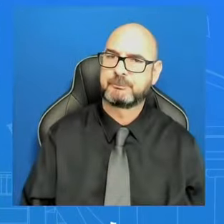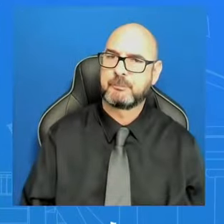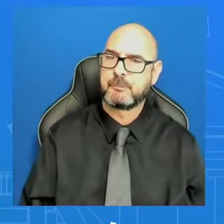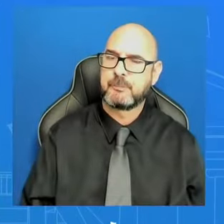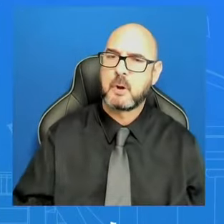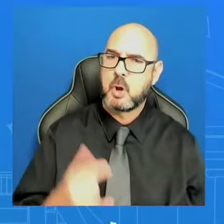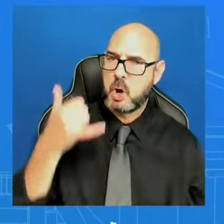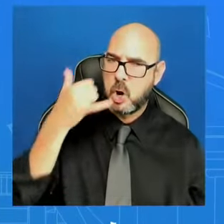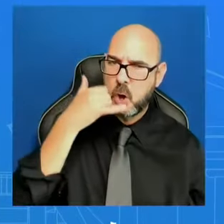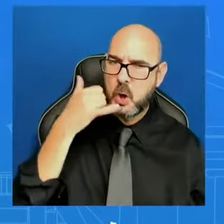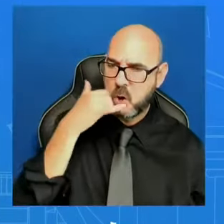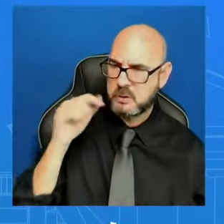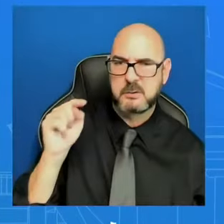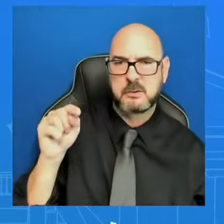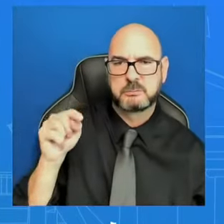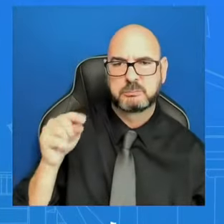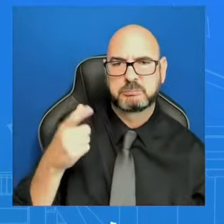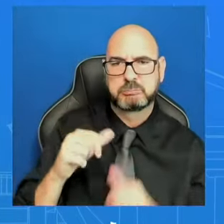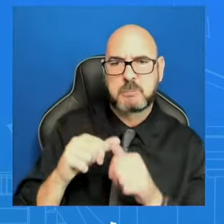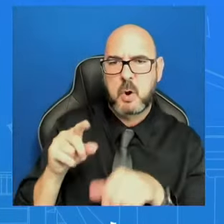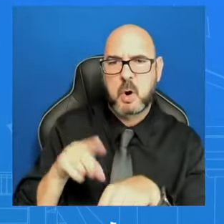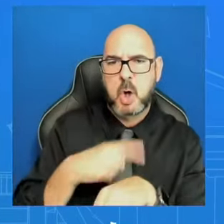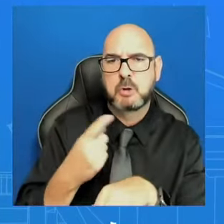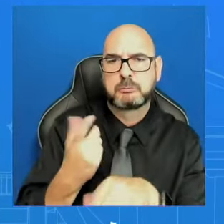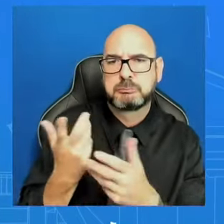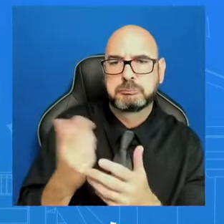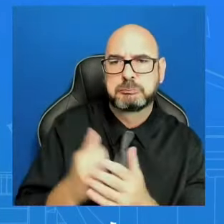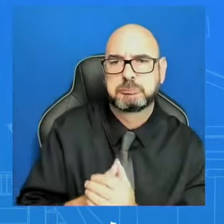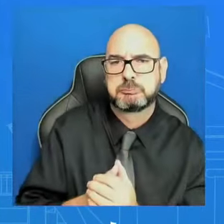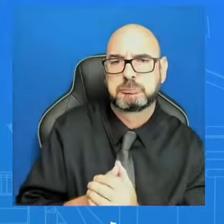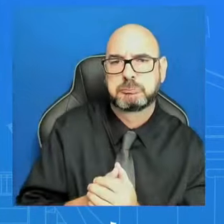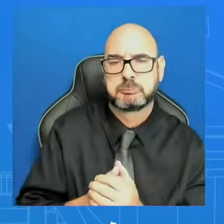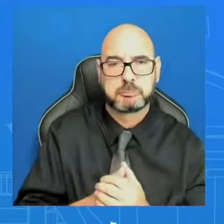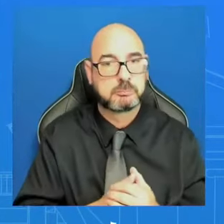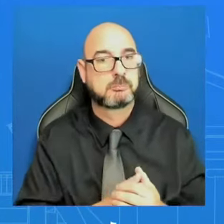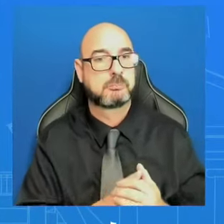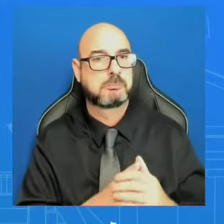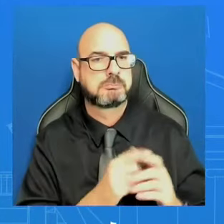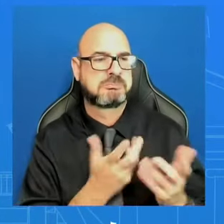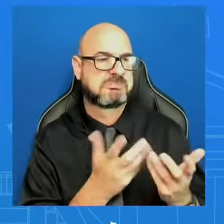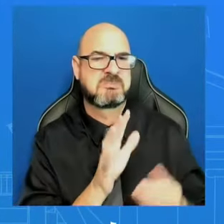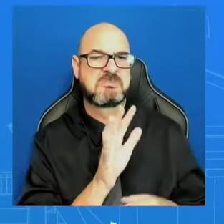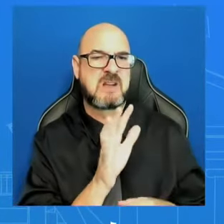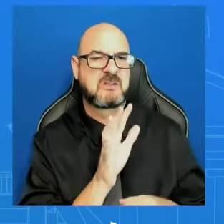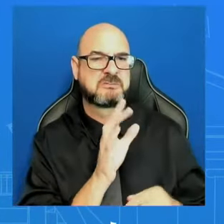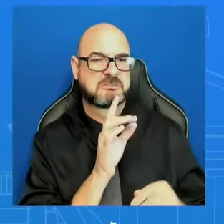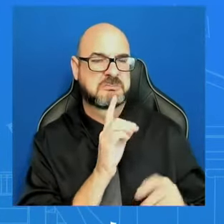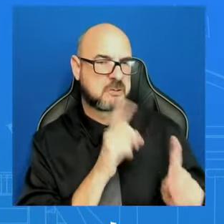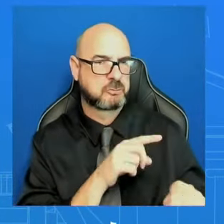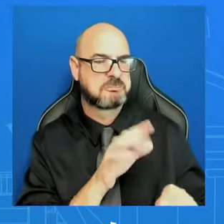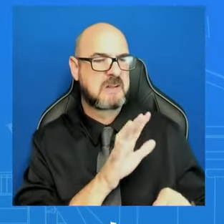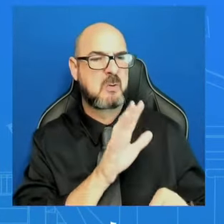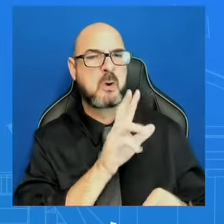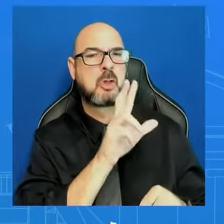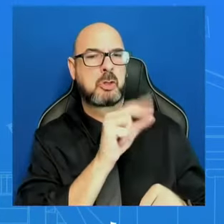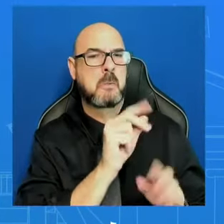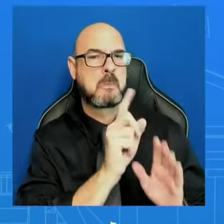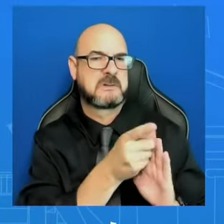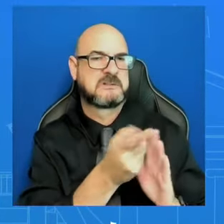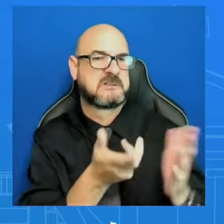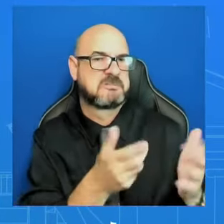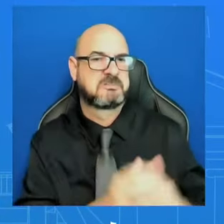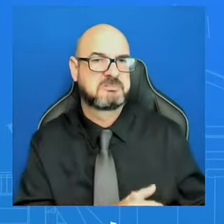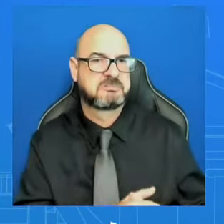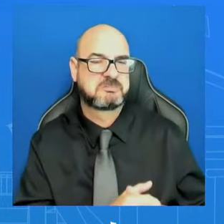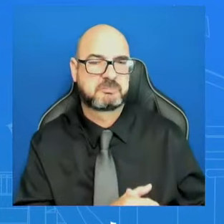And just going back to, I mean, Jeff's question about the, you know, why this sort of change in tone. I mean, has there been growing frustration